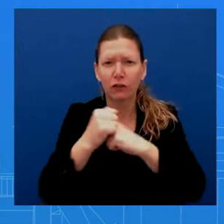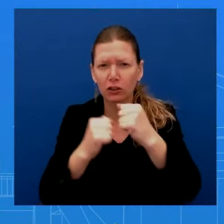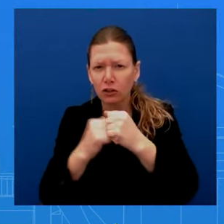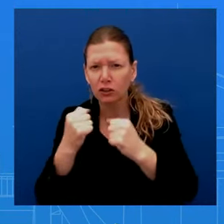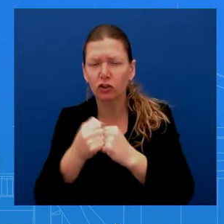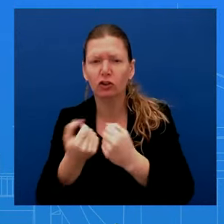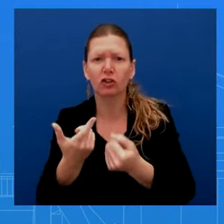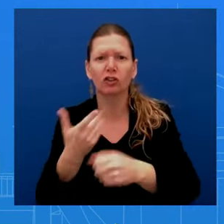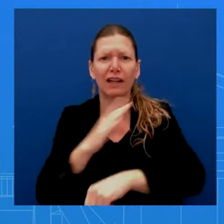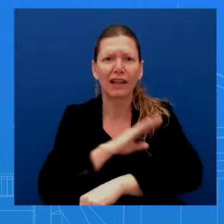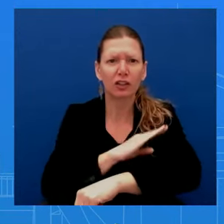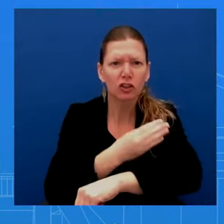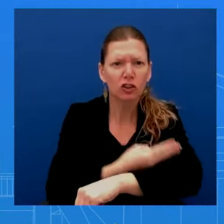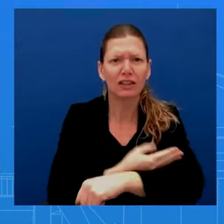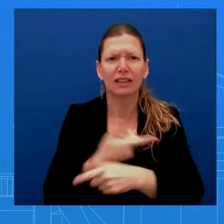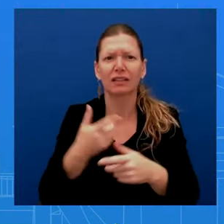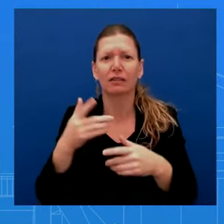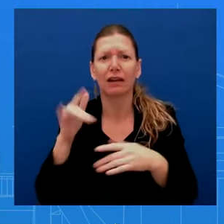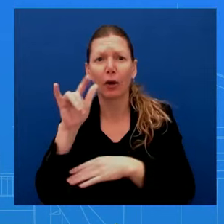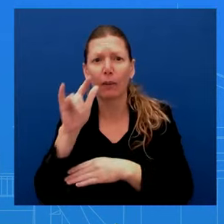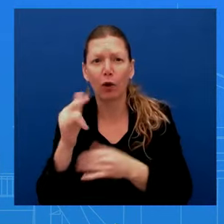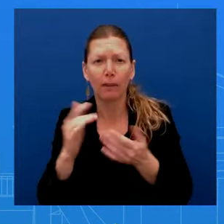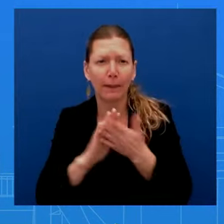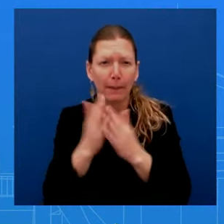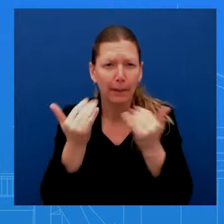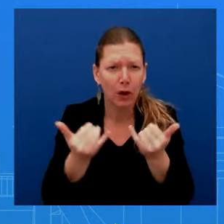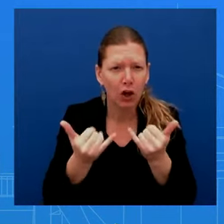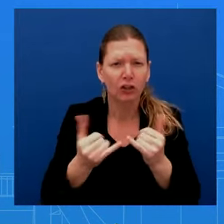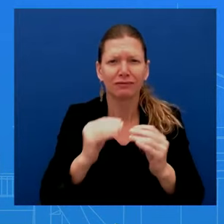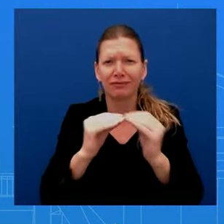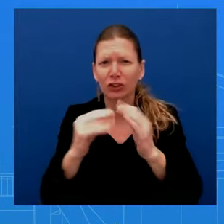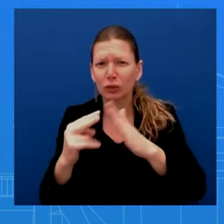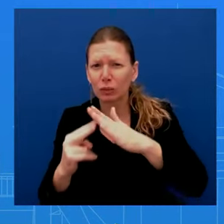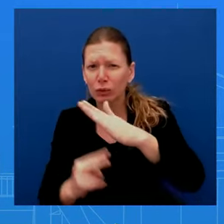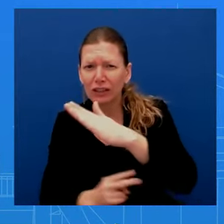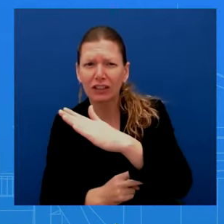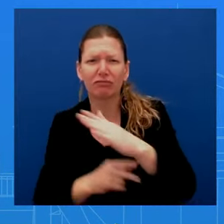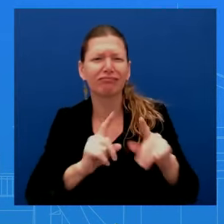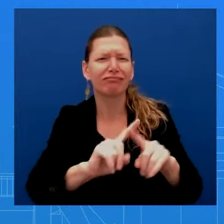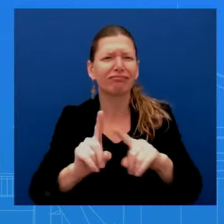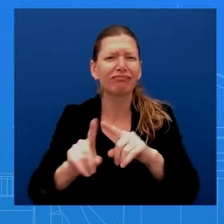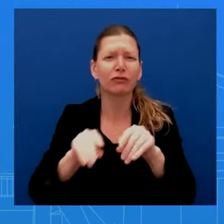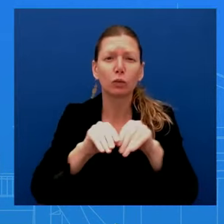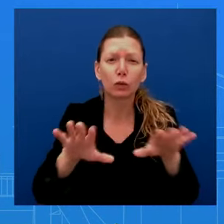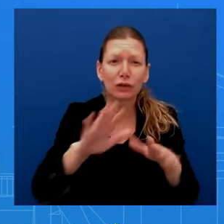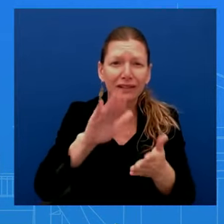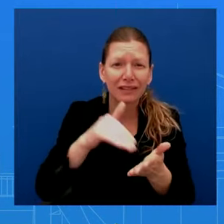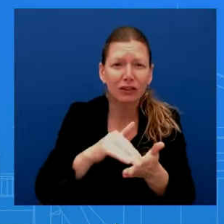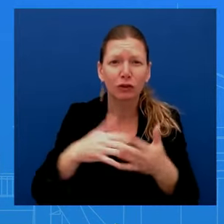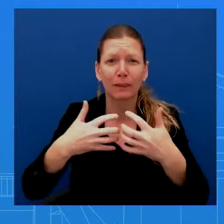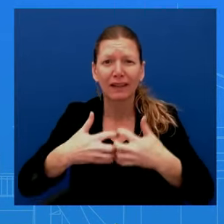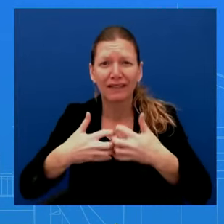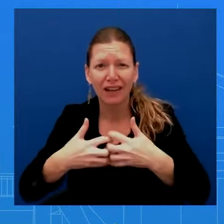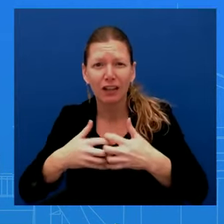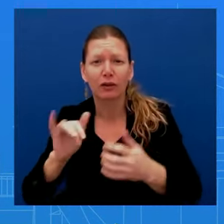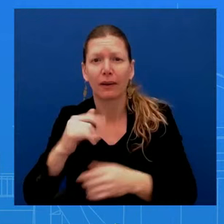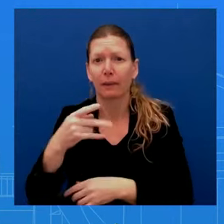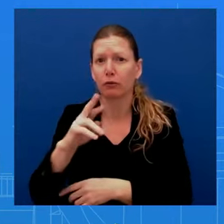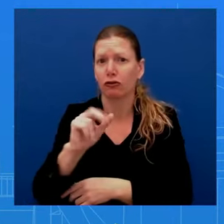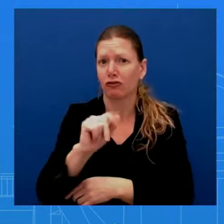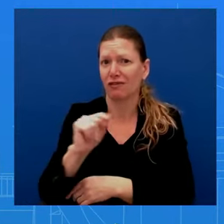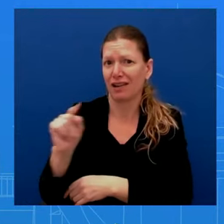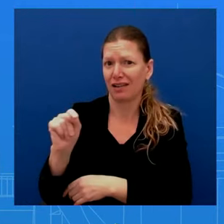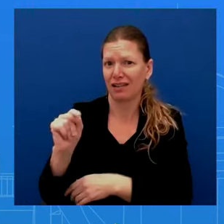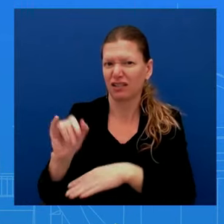And an especially strong sign of hope and confidence, 4,000 applications have been filed to open